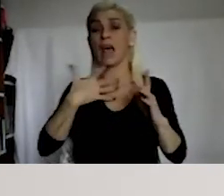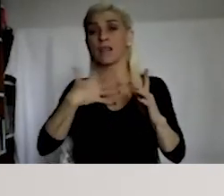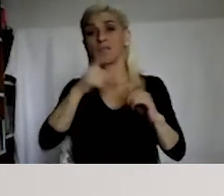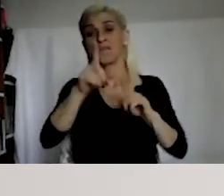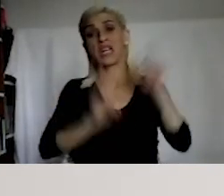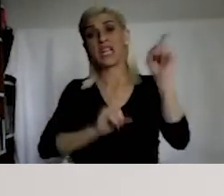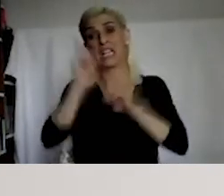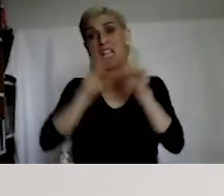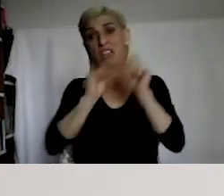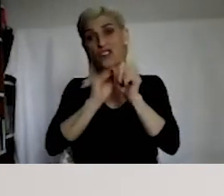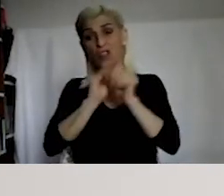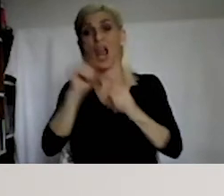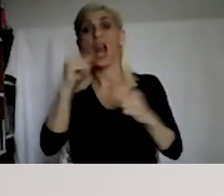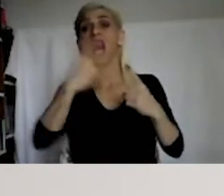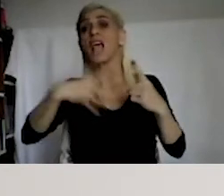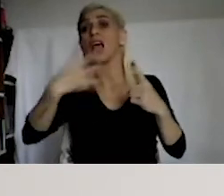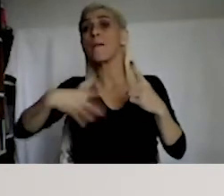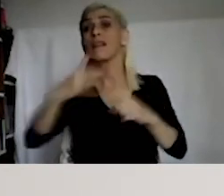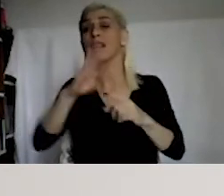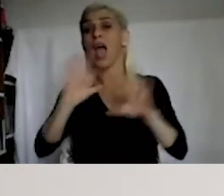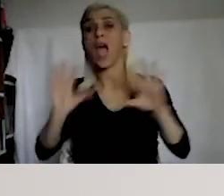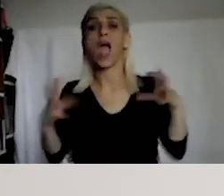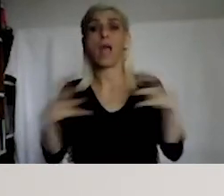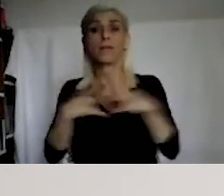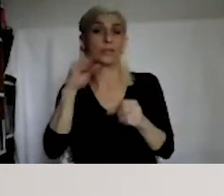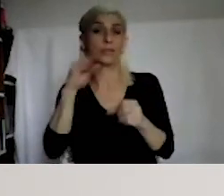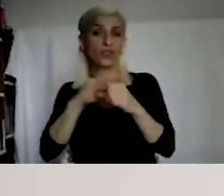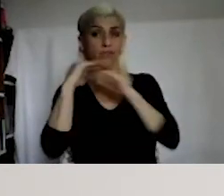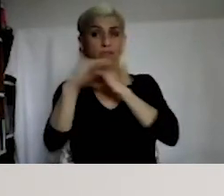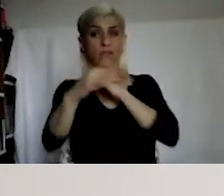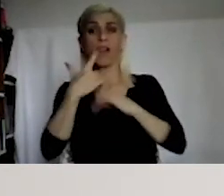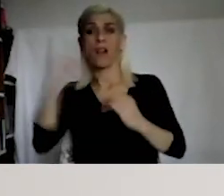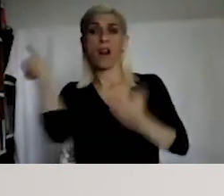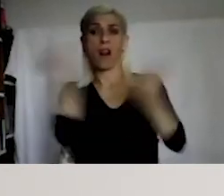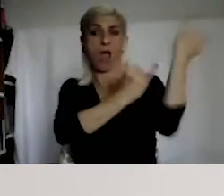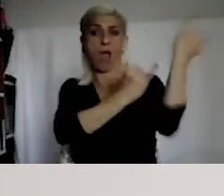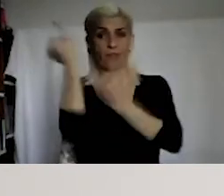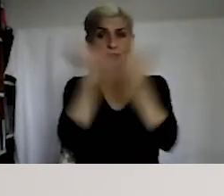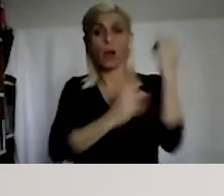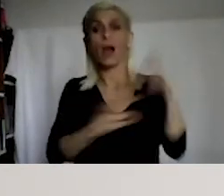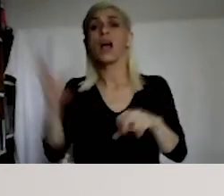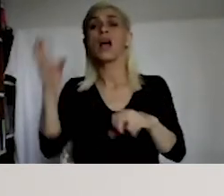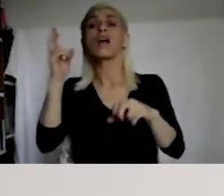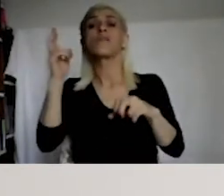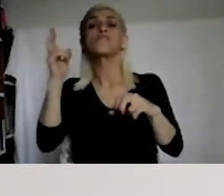This is about LGBT community insults and hate speech